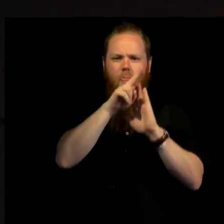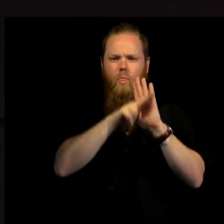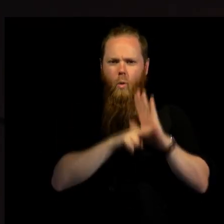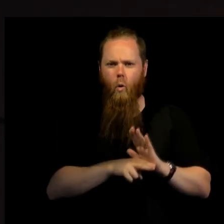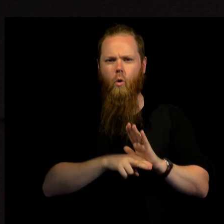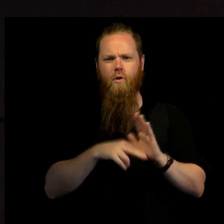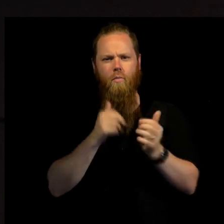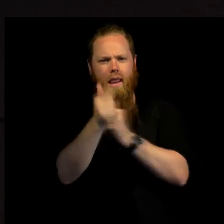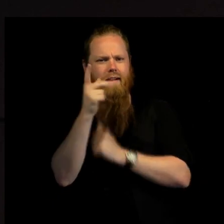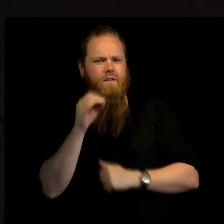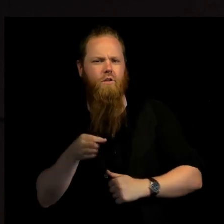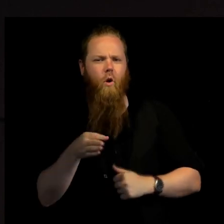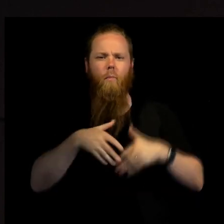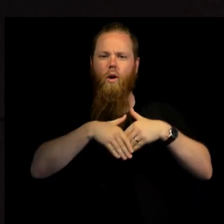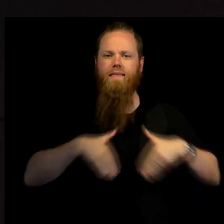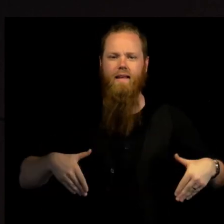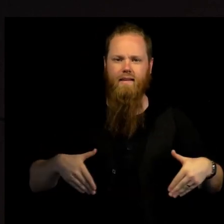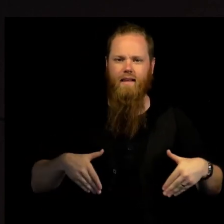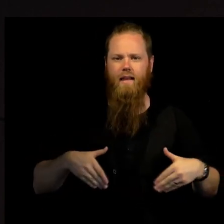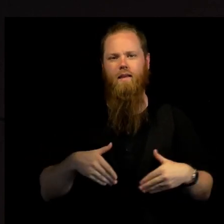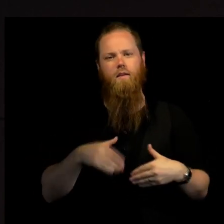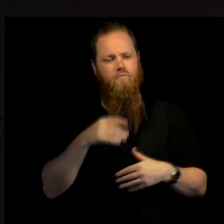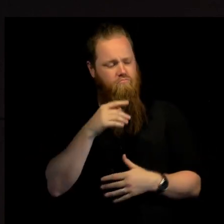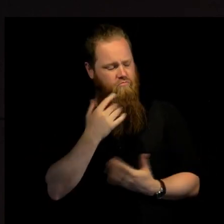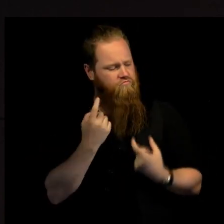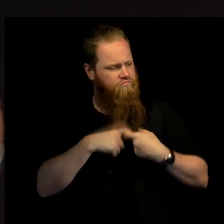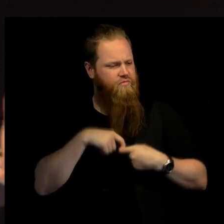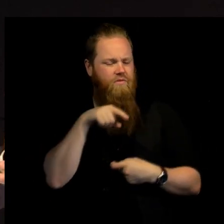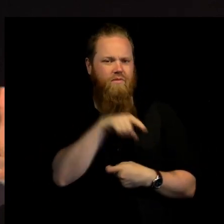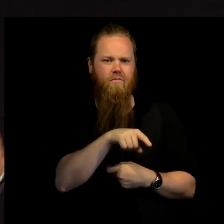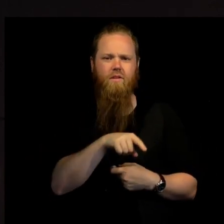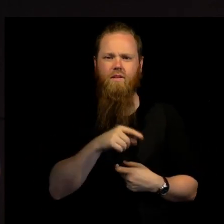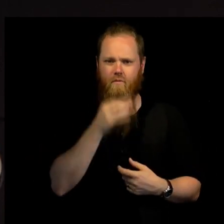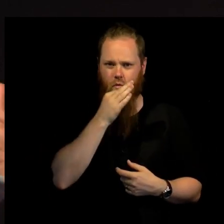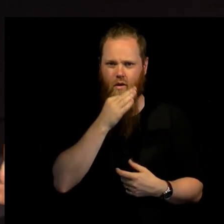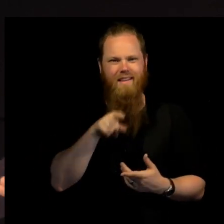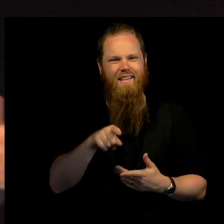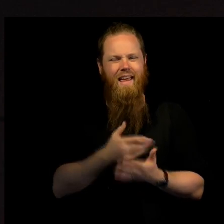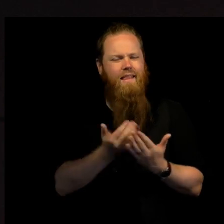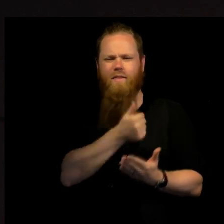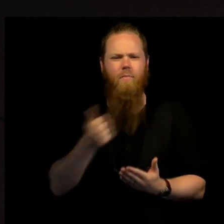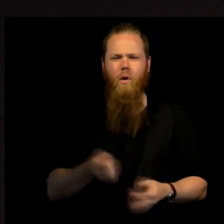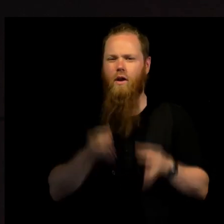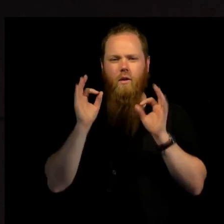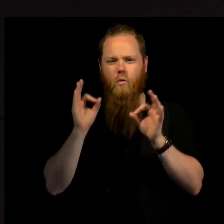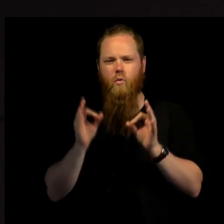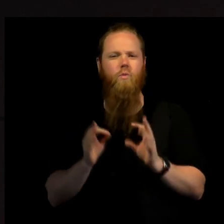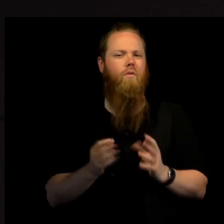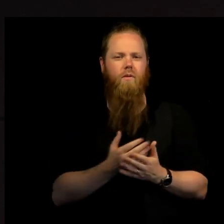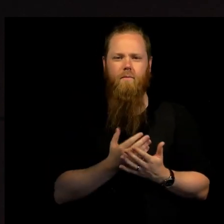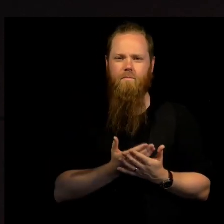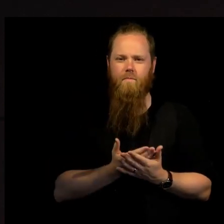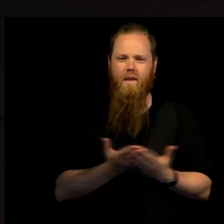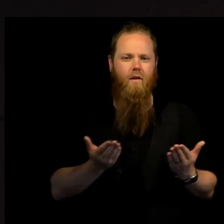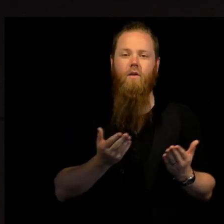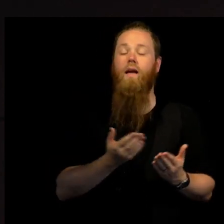integrity and the importance of that. So it's a how question, not just a what question. So